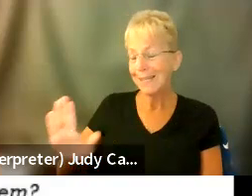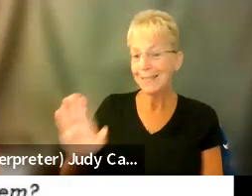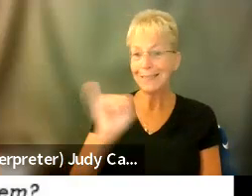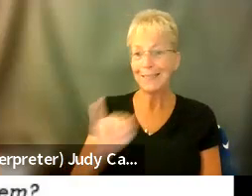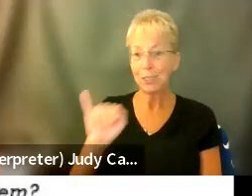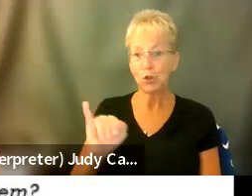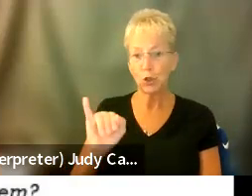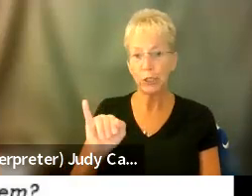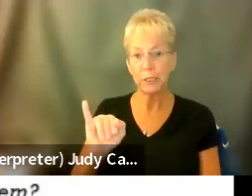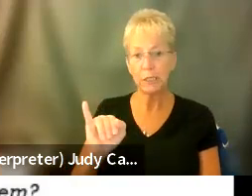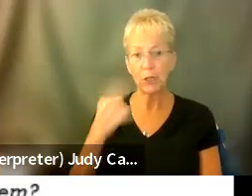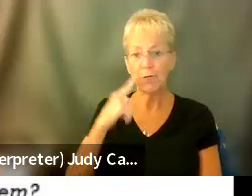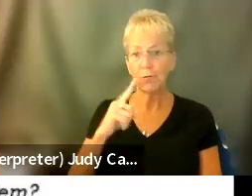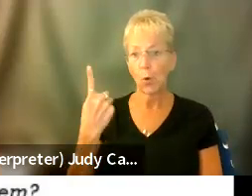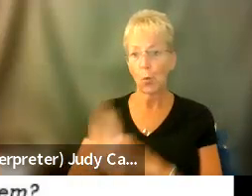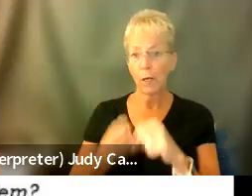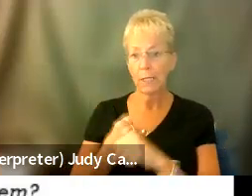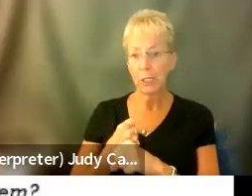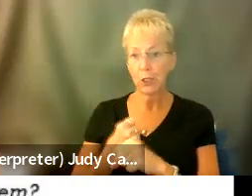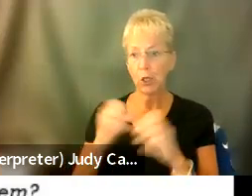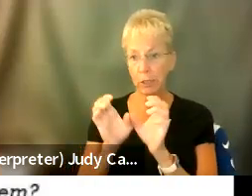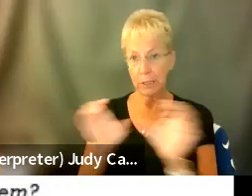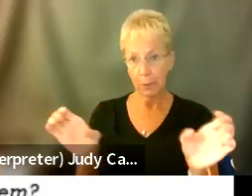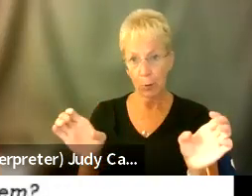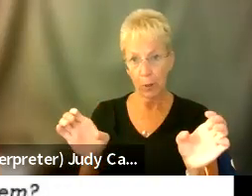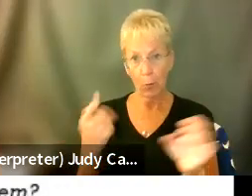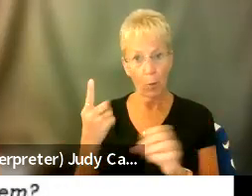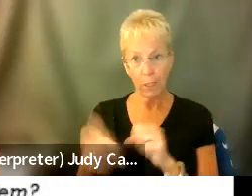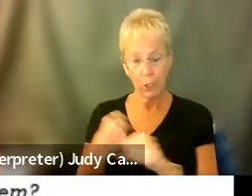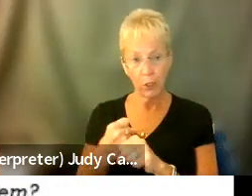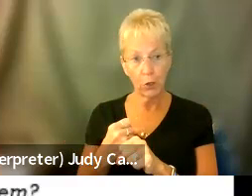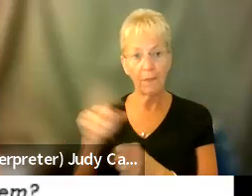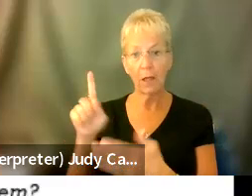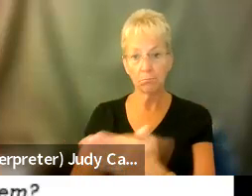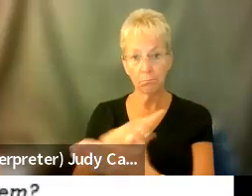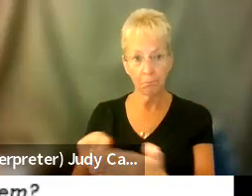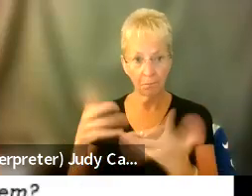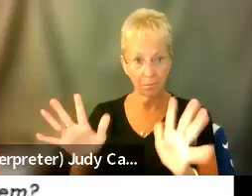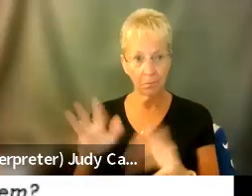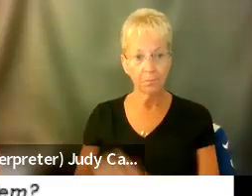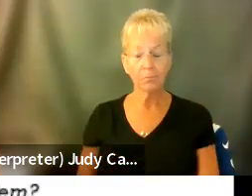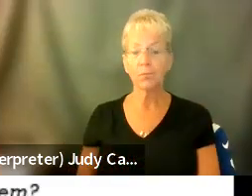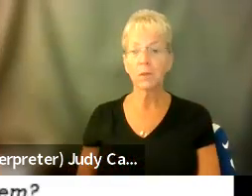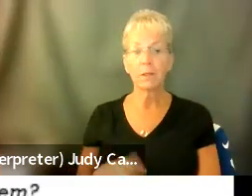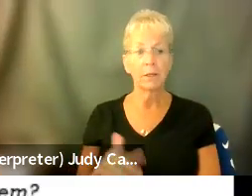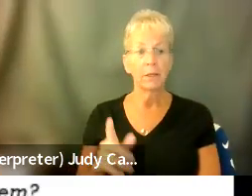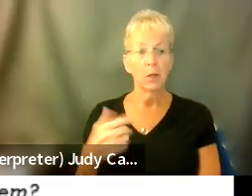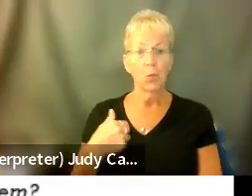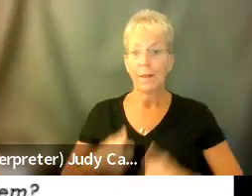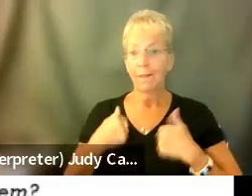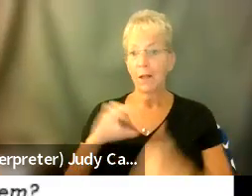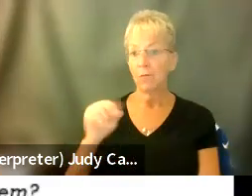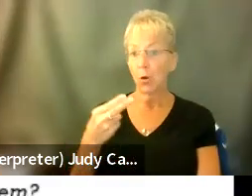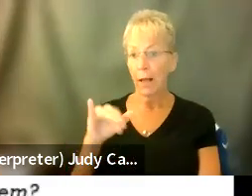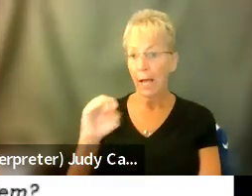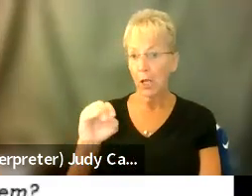the year of separation. But then it was gone. But also, we had lived in Ohio and now he